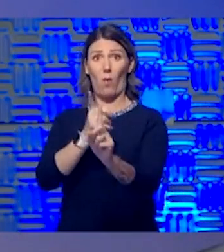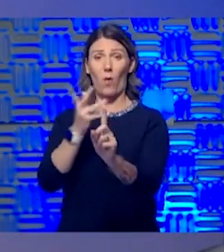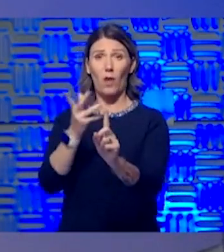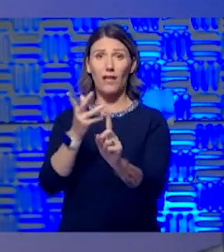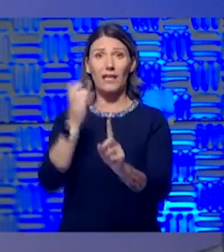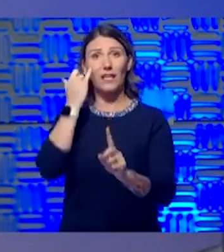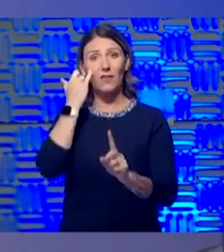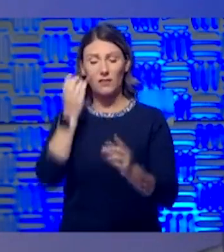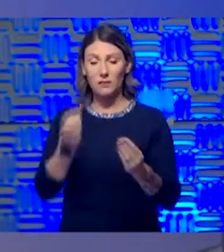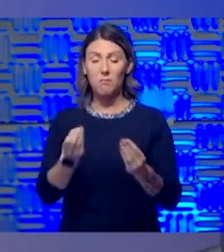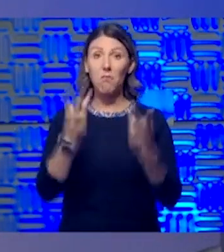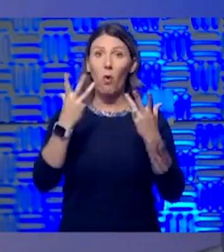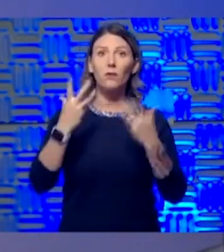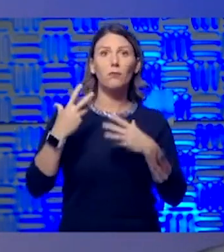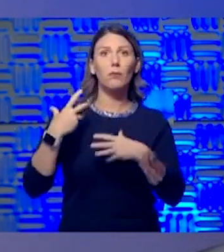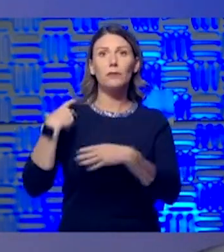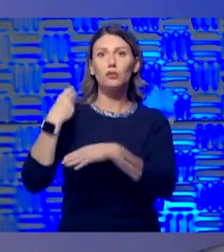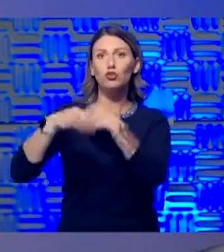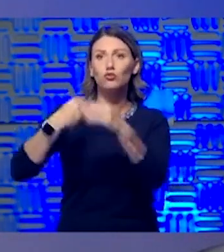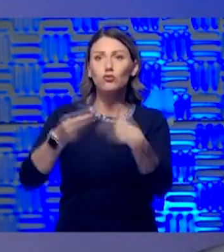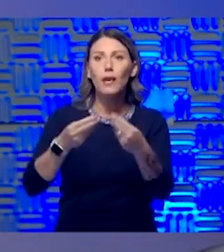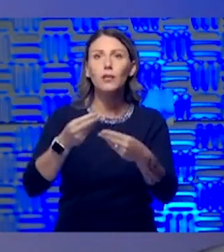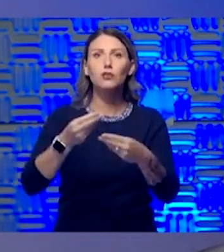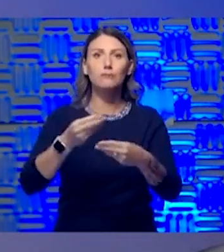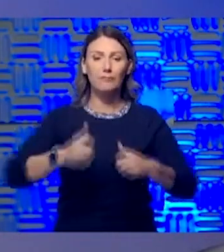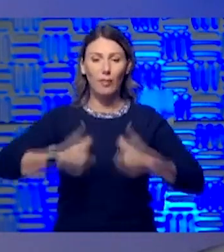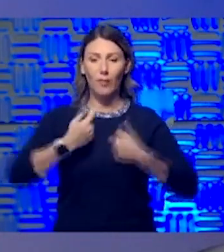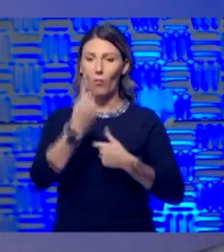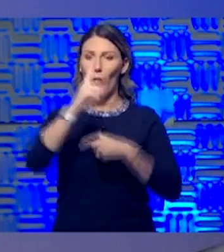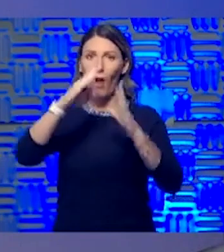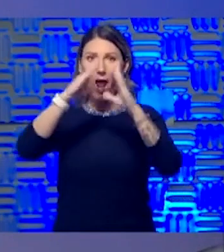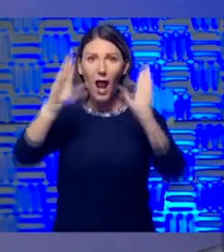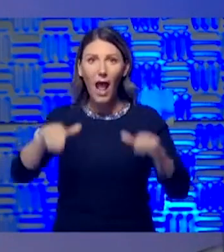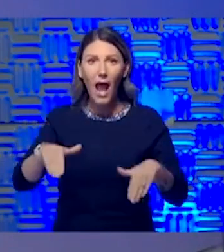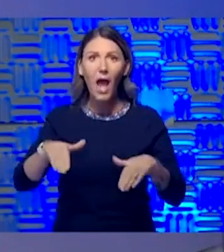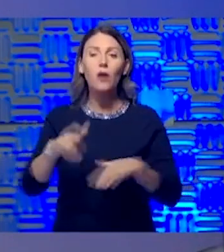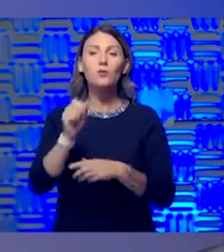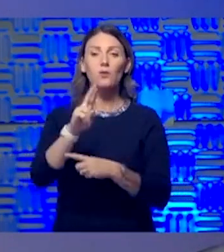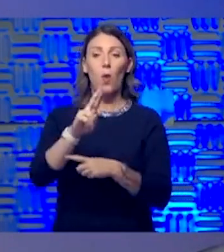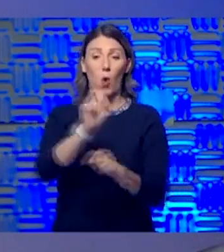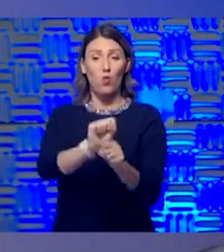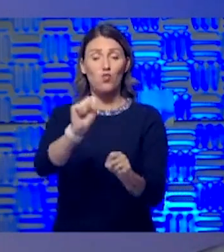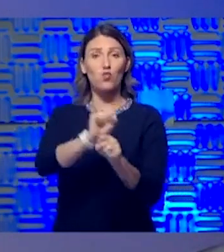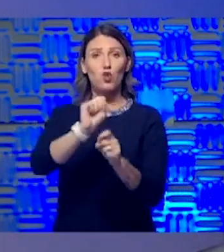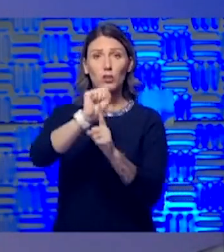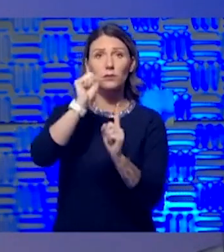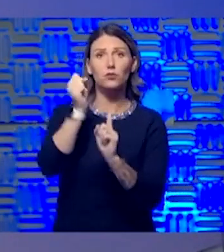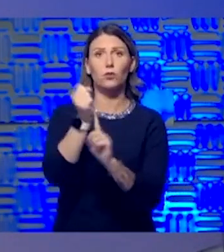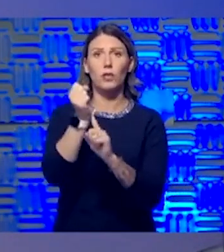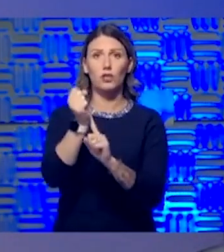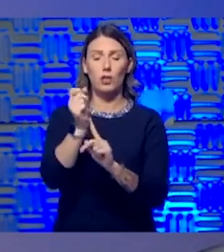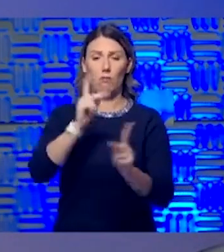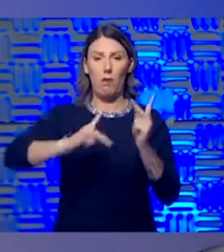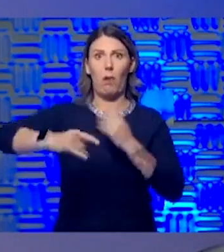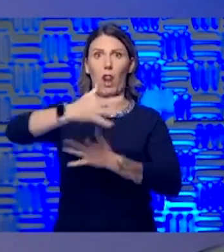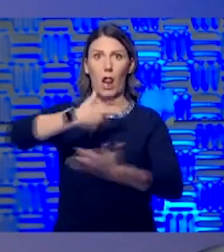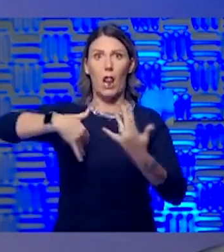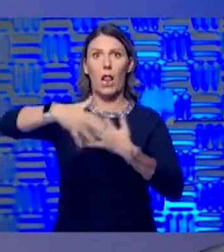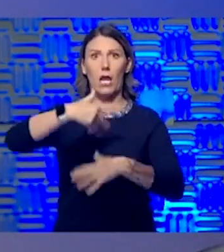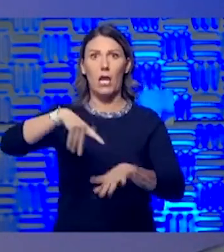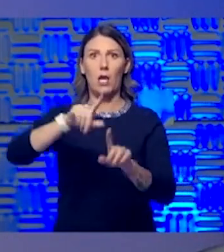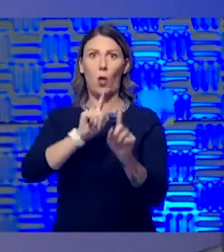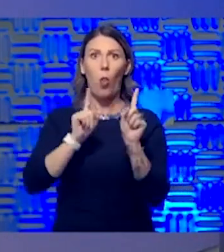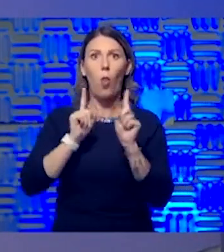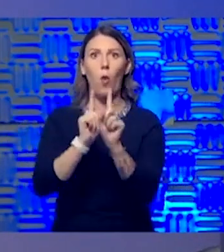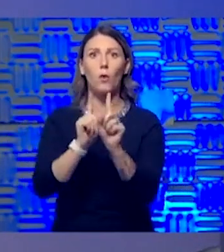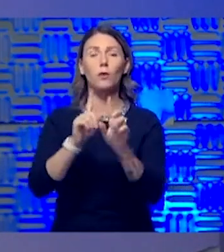multiple generations of families living in households, whether it's the work situation where they're so on top of each other. You know, not on top of